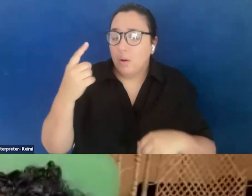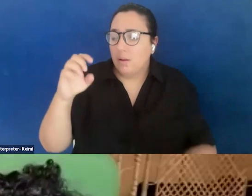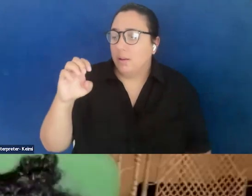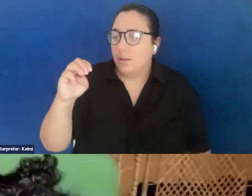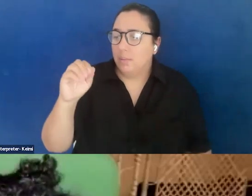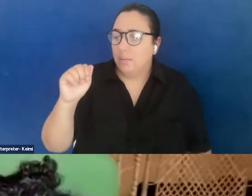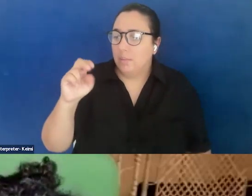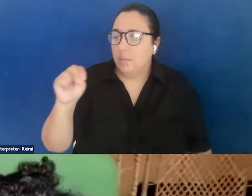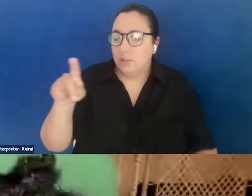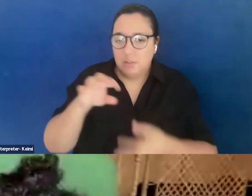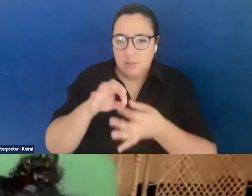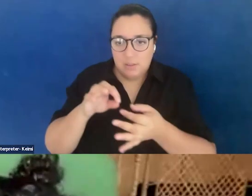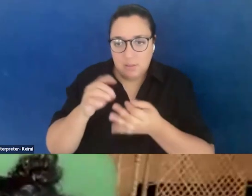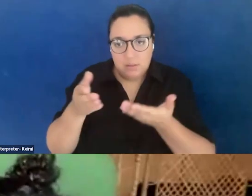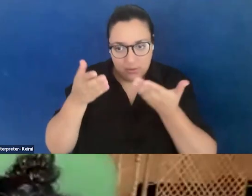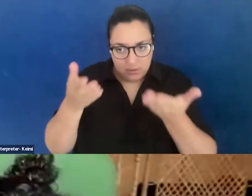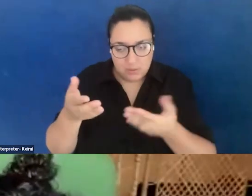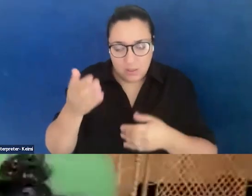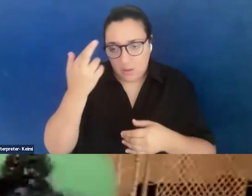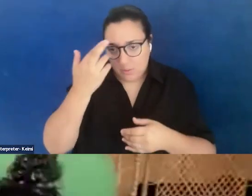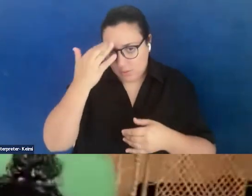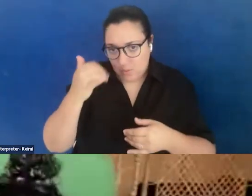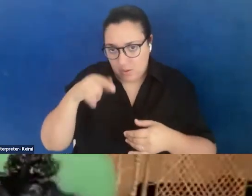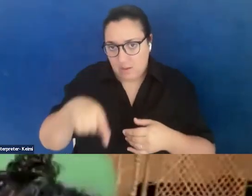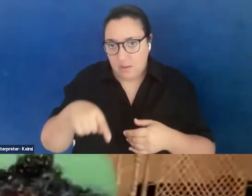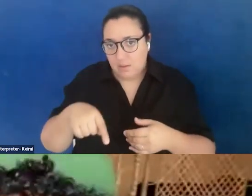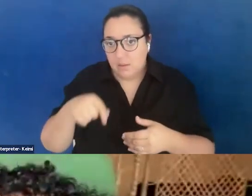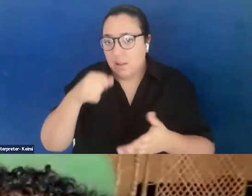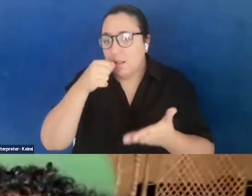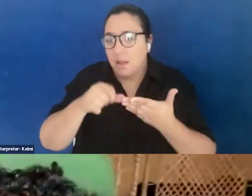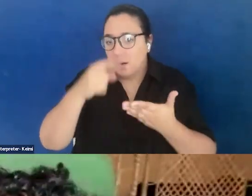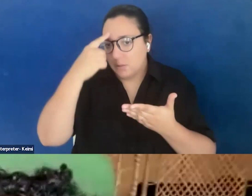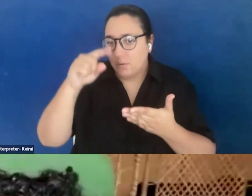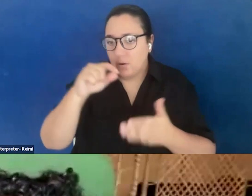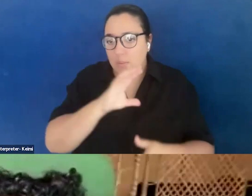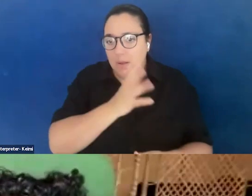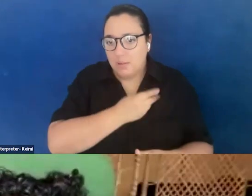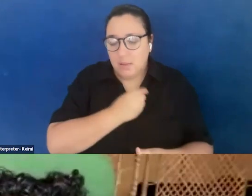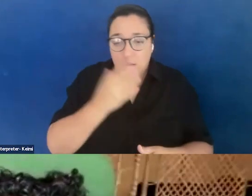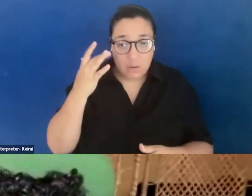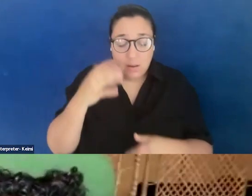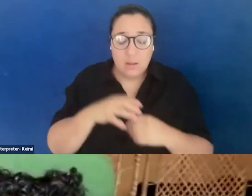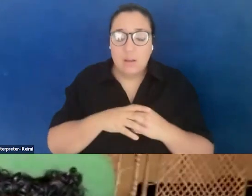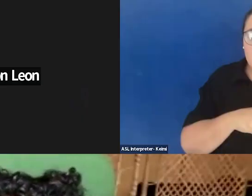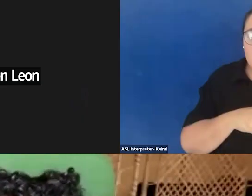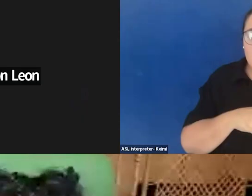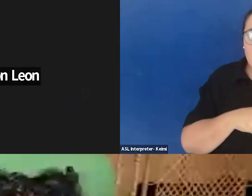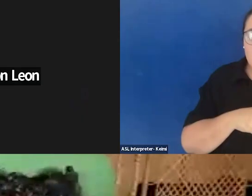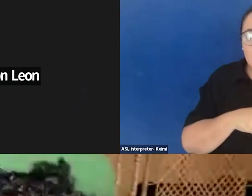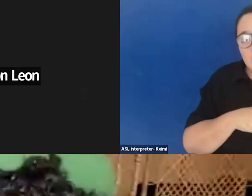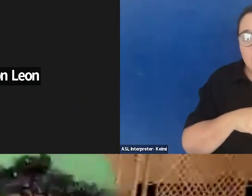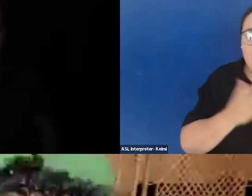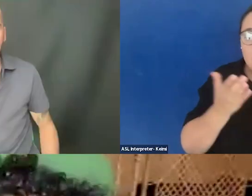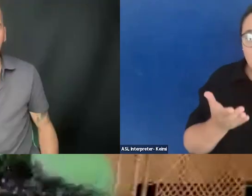suggested and the reason why this panel is called Letters for Palestine is because Iman said, you know, maybe there is a